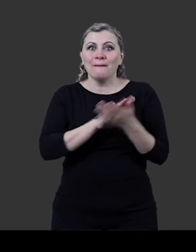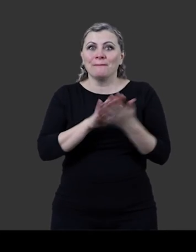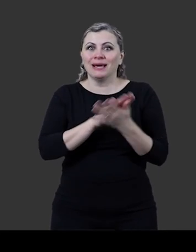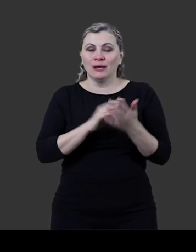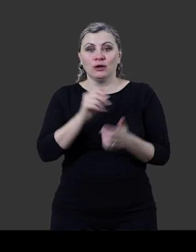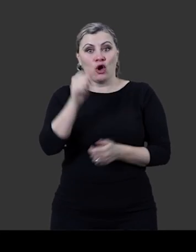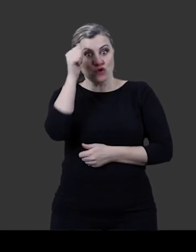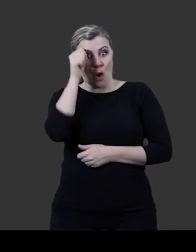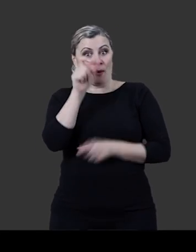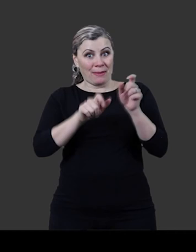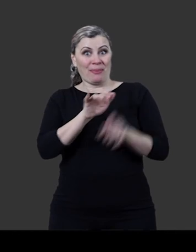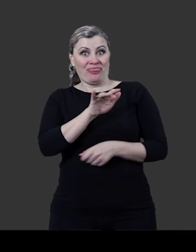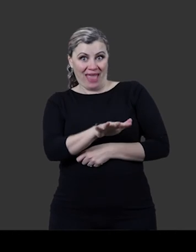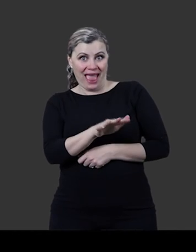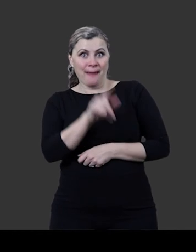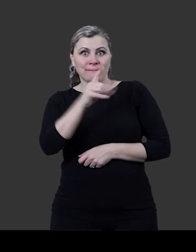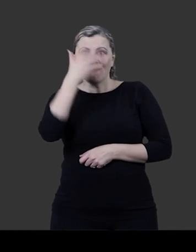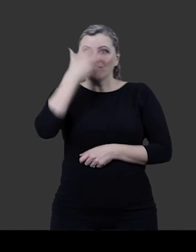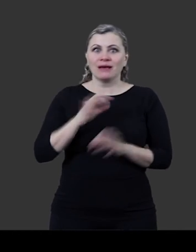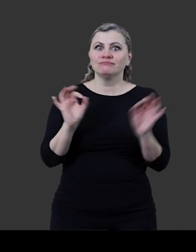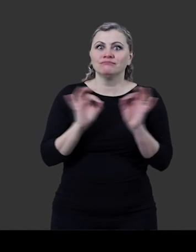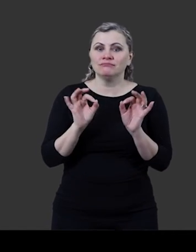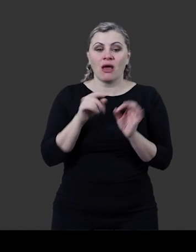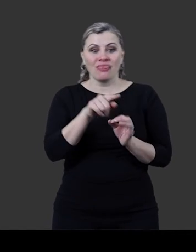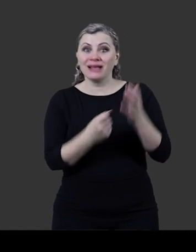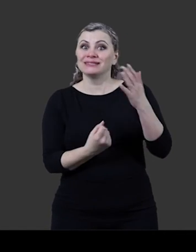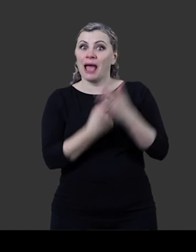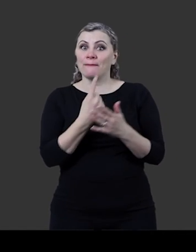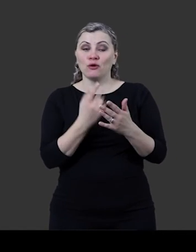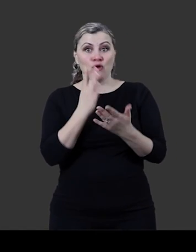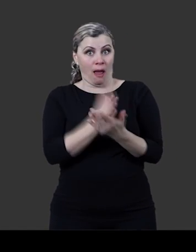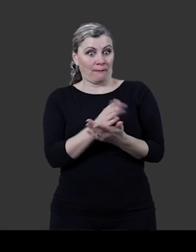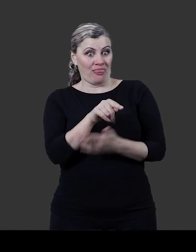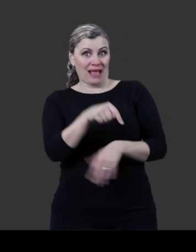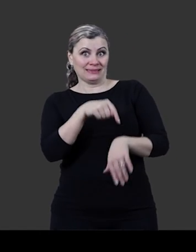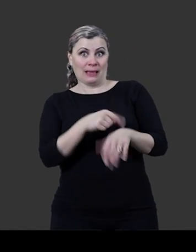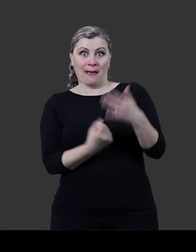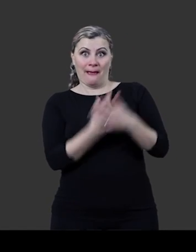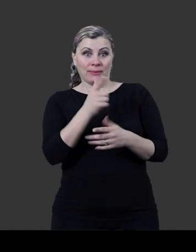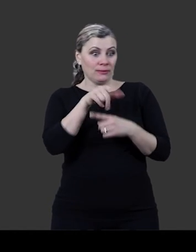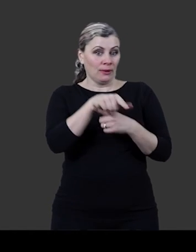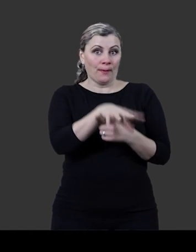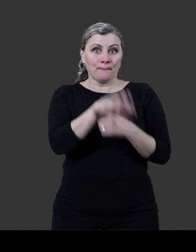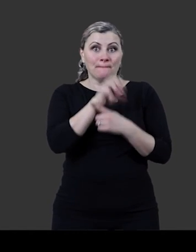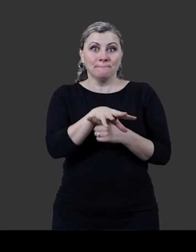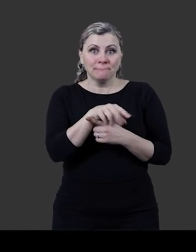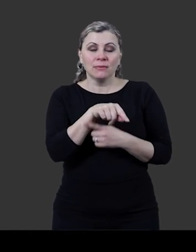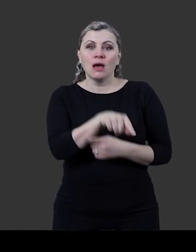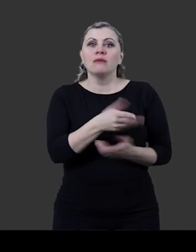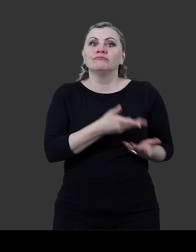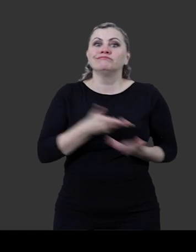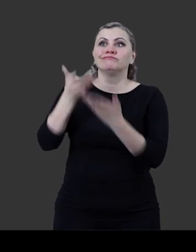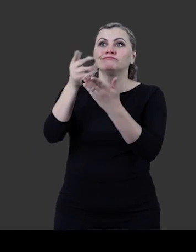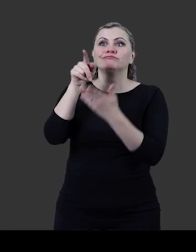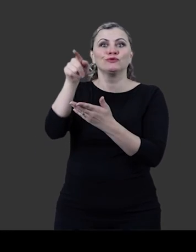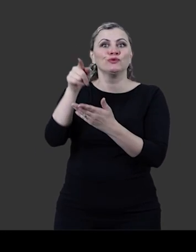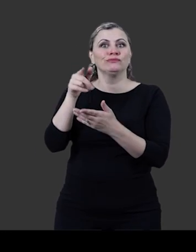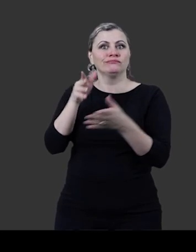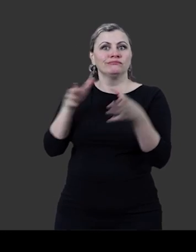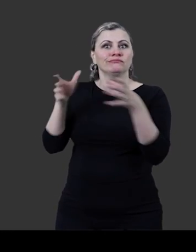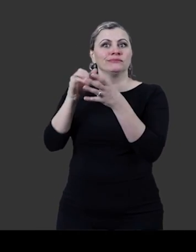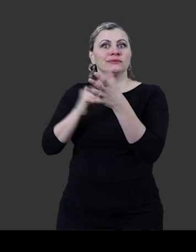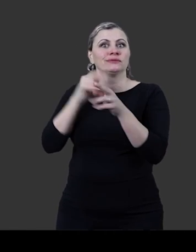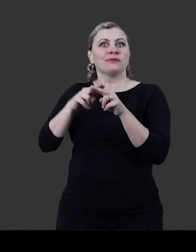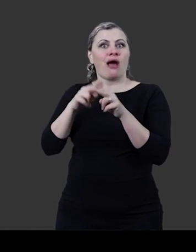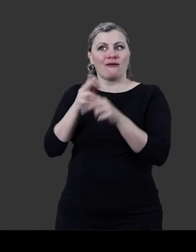just know that there is an individual there. And we do that in complete real time so we provide that data back to station staff so they can better manage